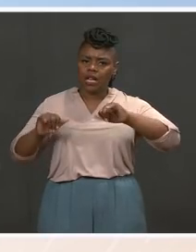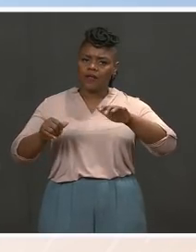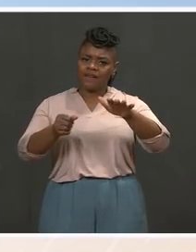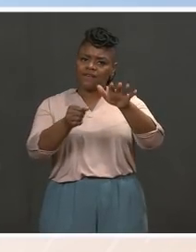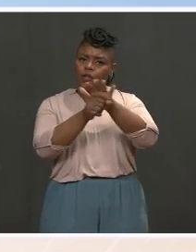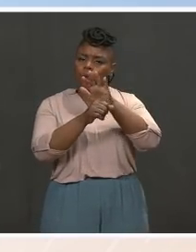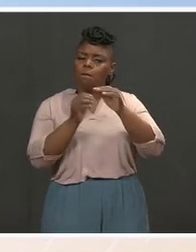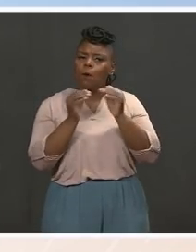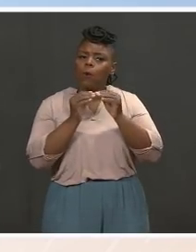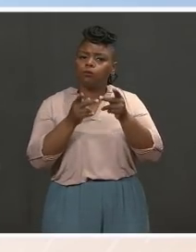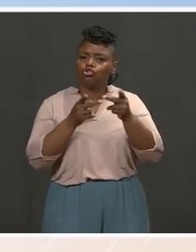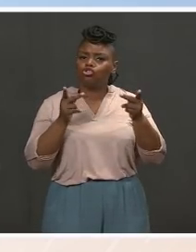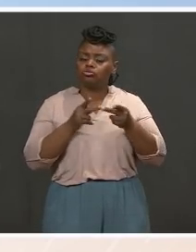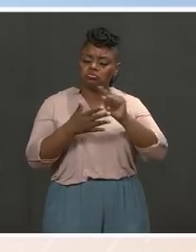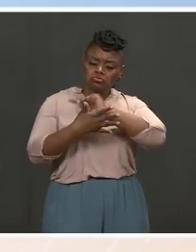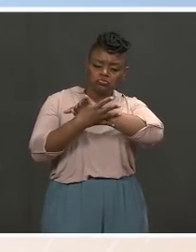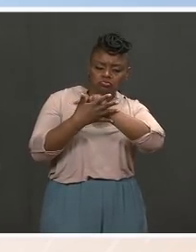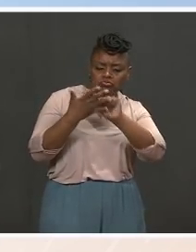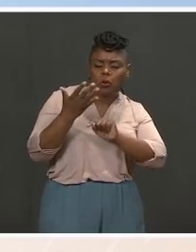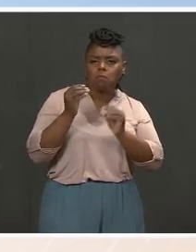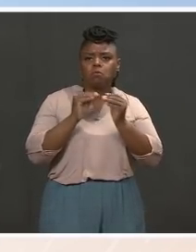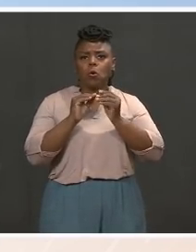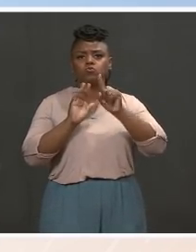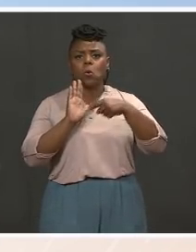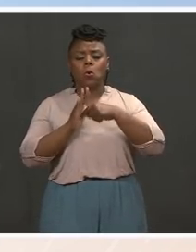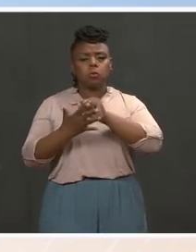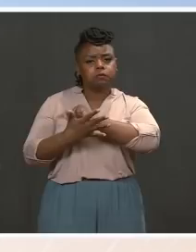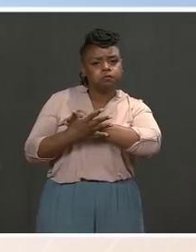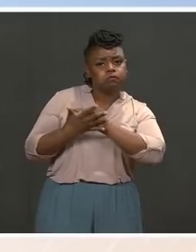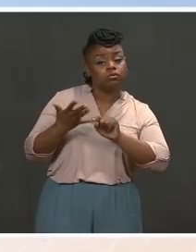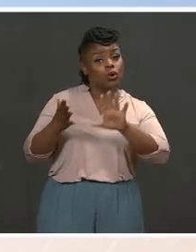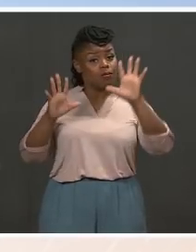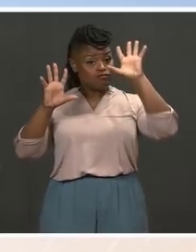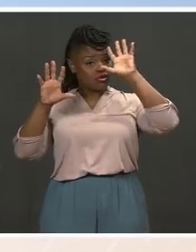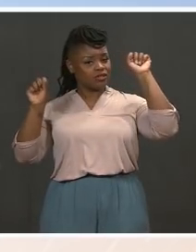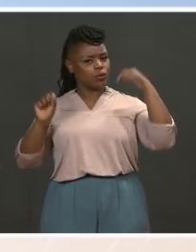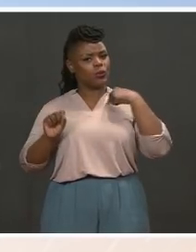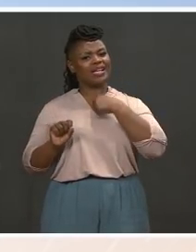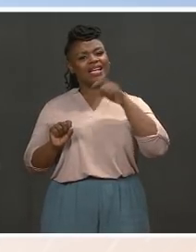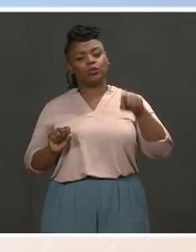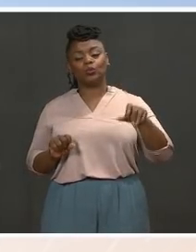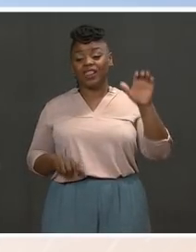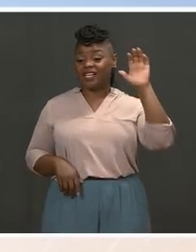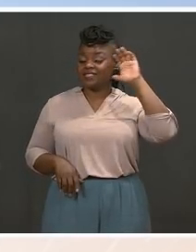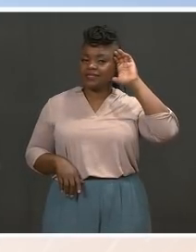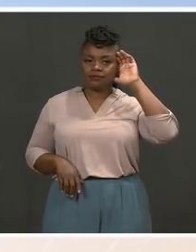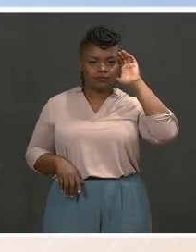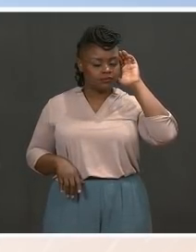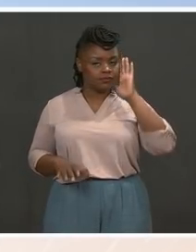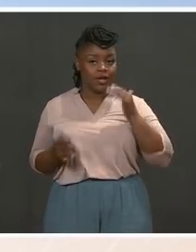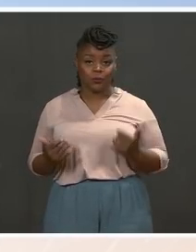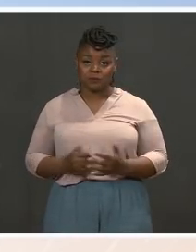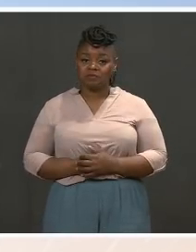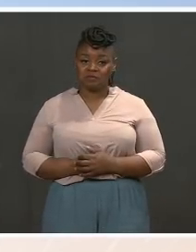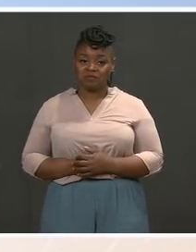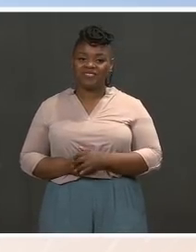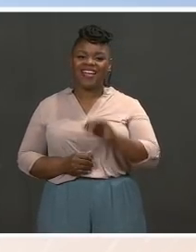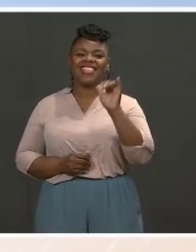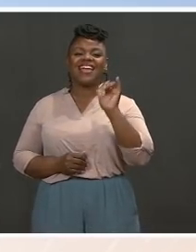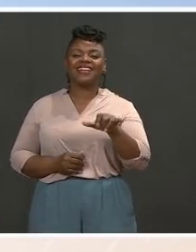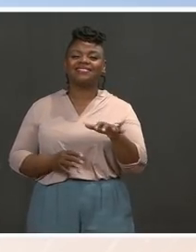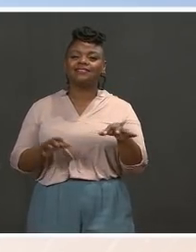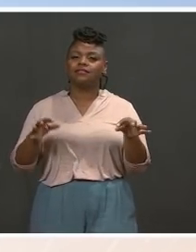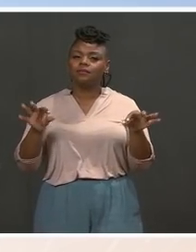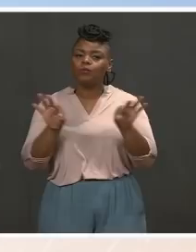foremost, the President's view is that we need to listen, and that is an important component of how we're communicating with